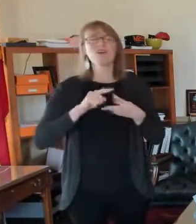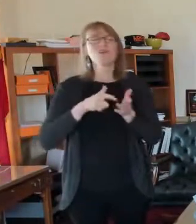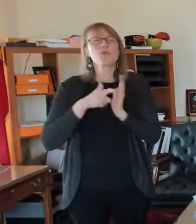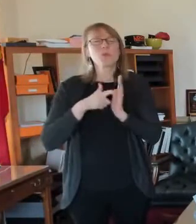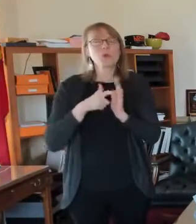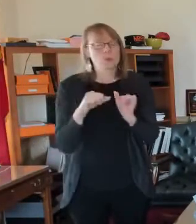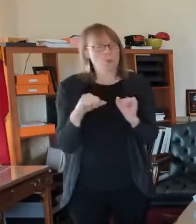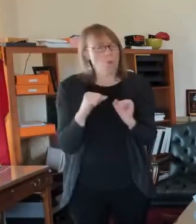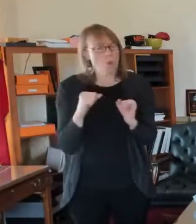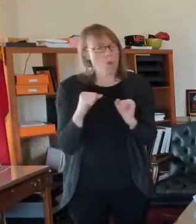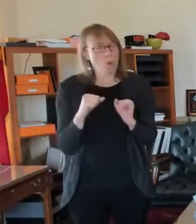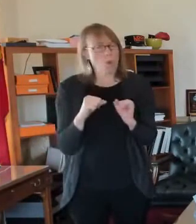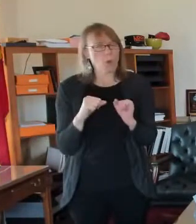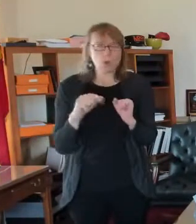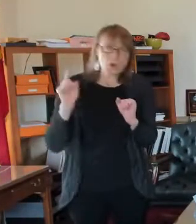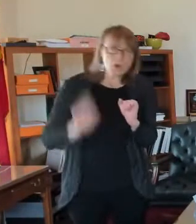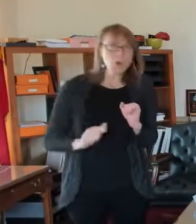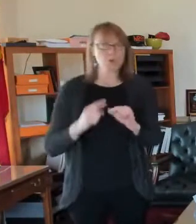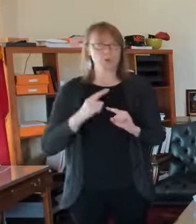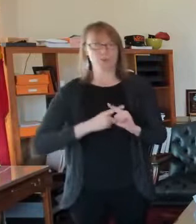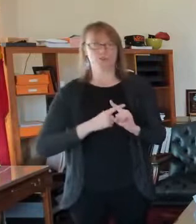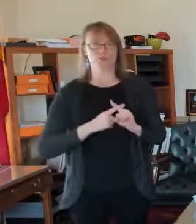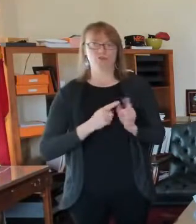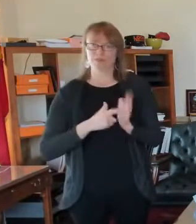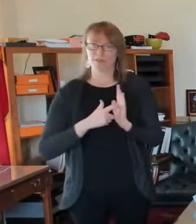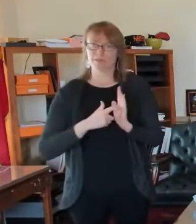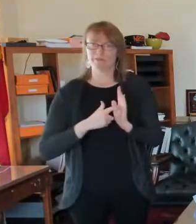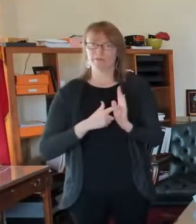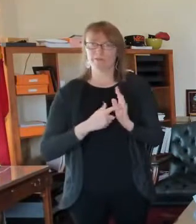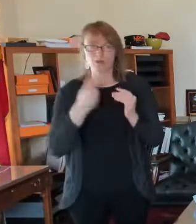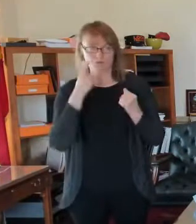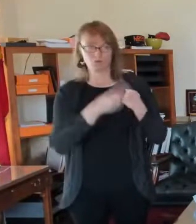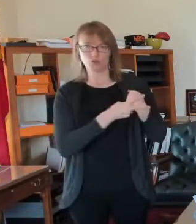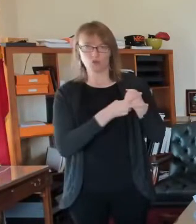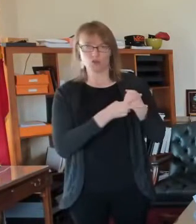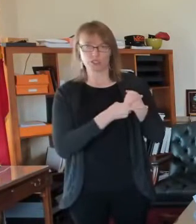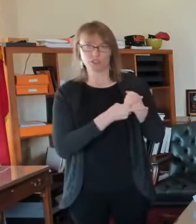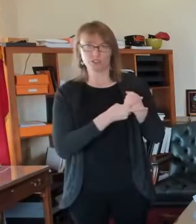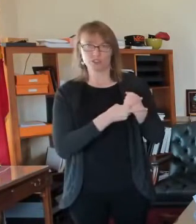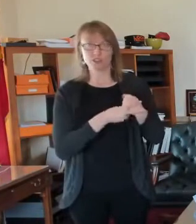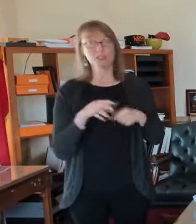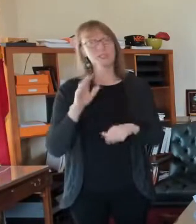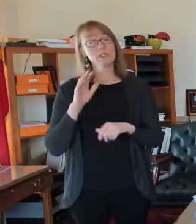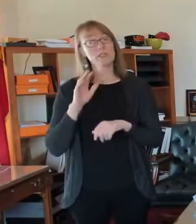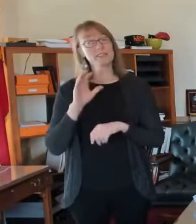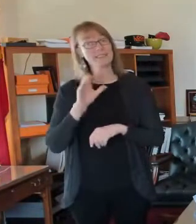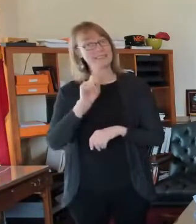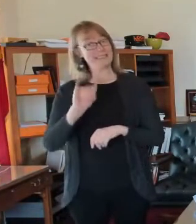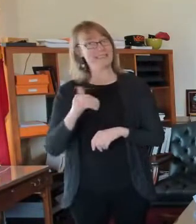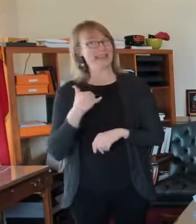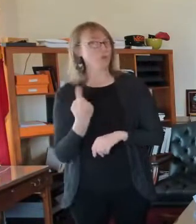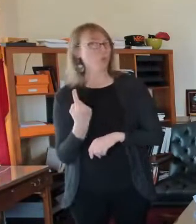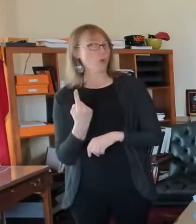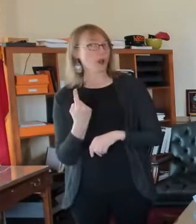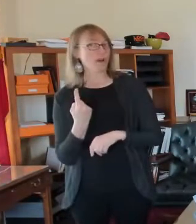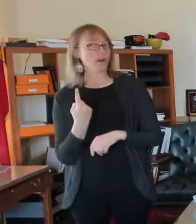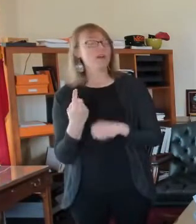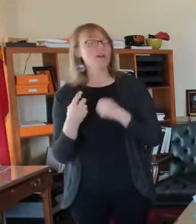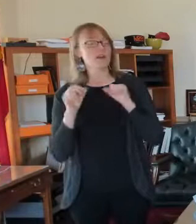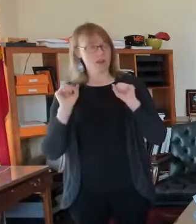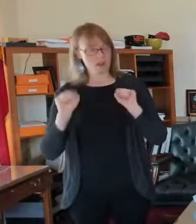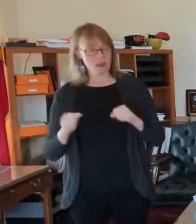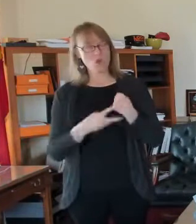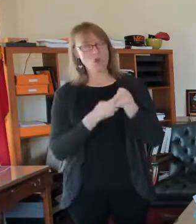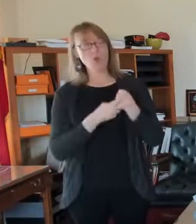of us have, uh, the city has one freezer, holds 9000 doses. It's located at a